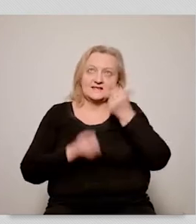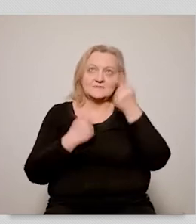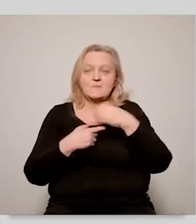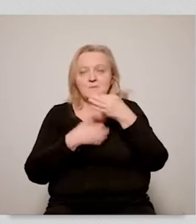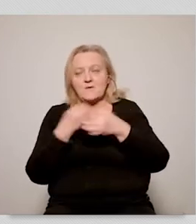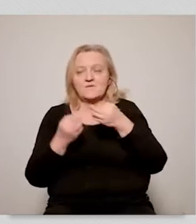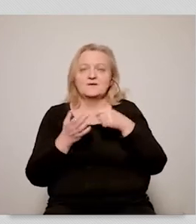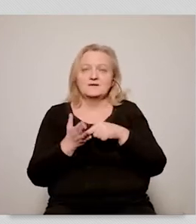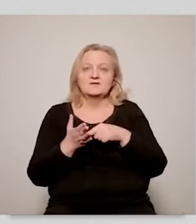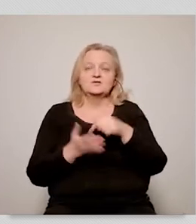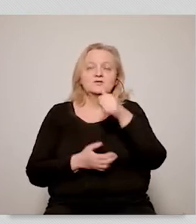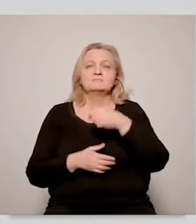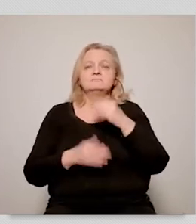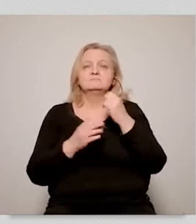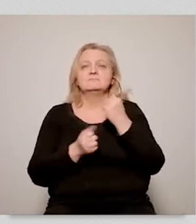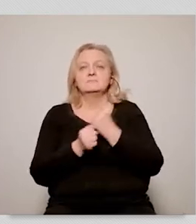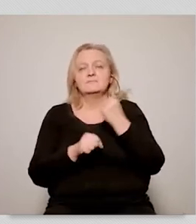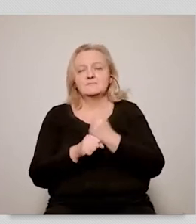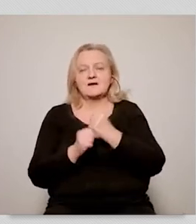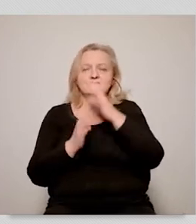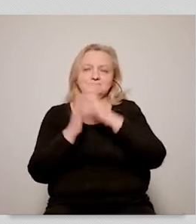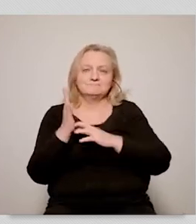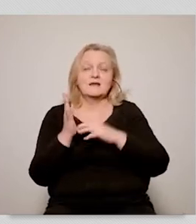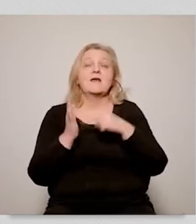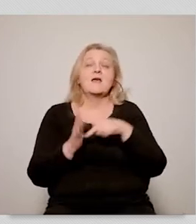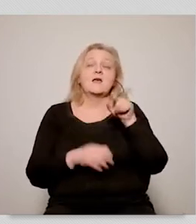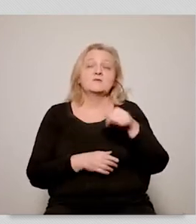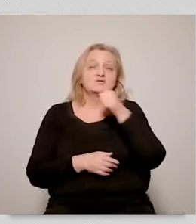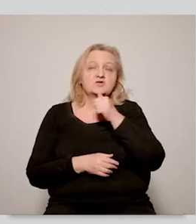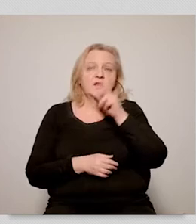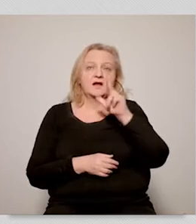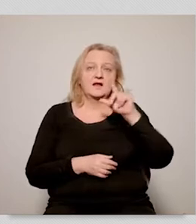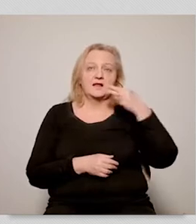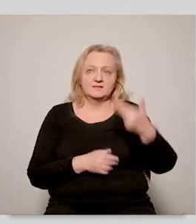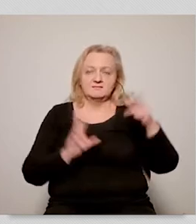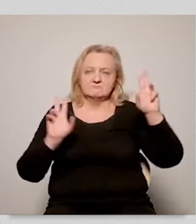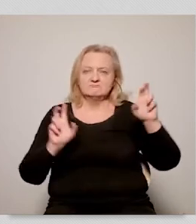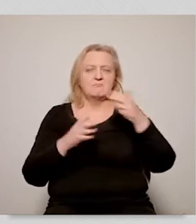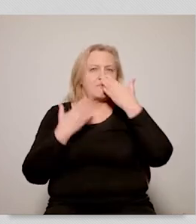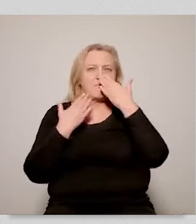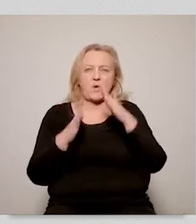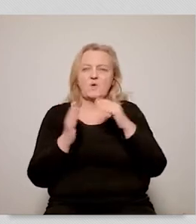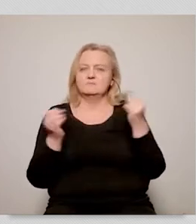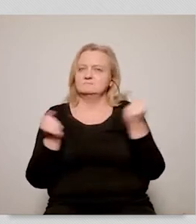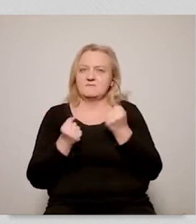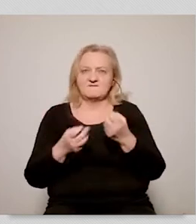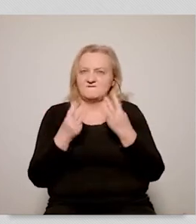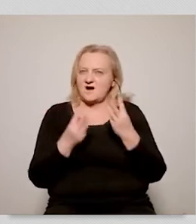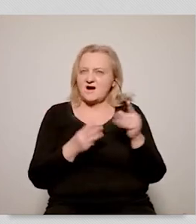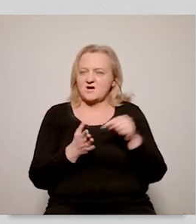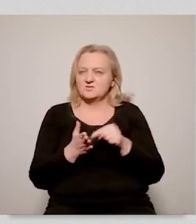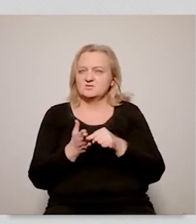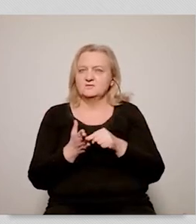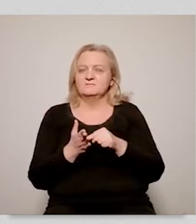thank Catherine for inspiring us by coining this new